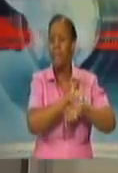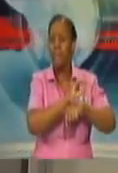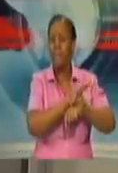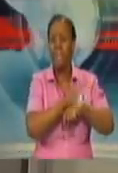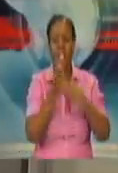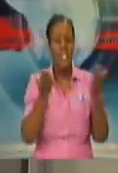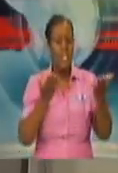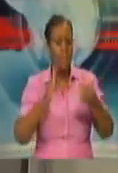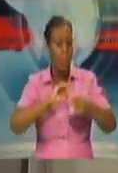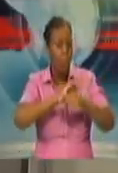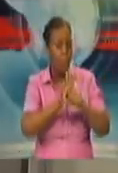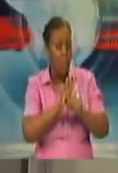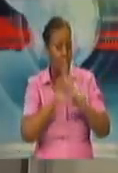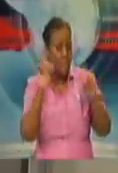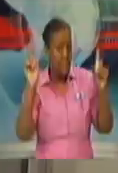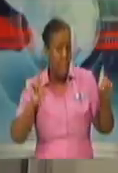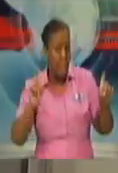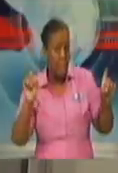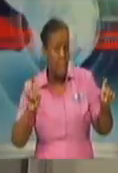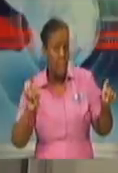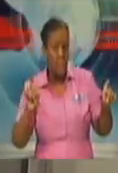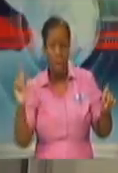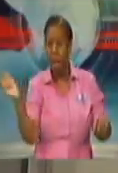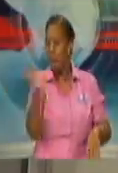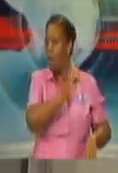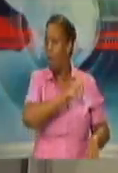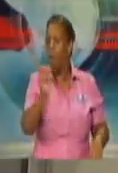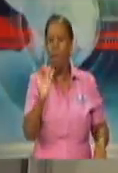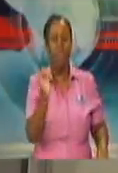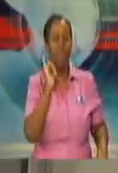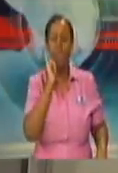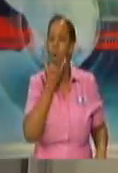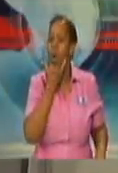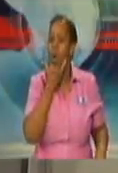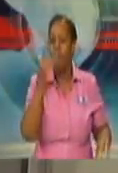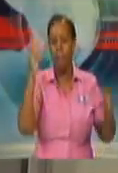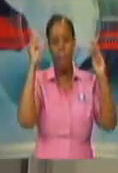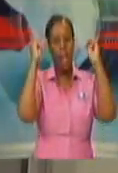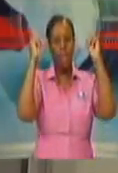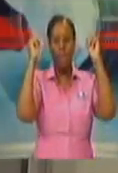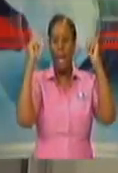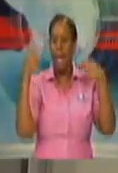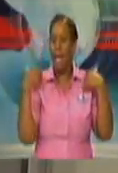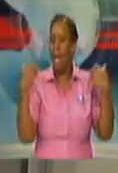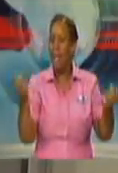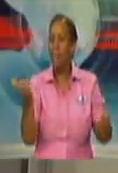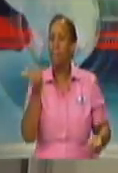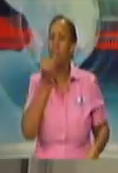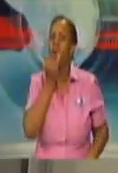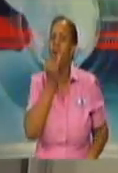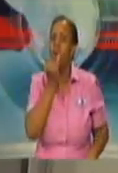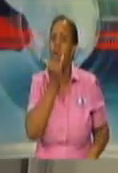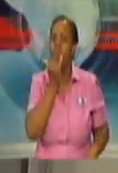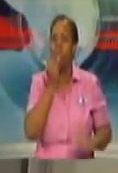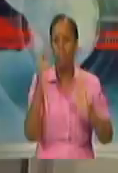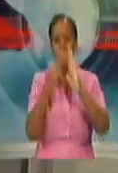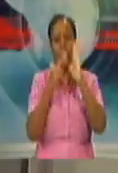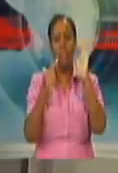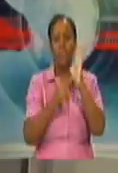of Health is totally unaware. And the regulations specifically say that the